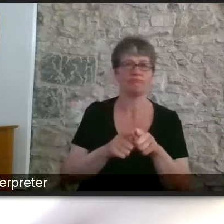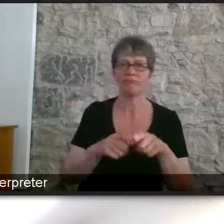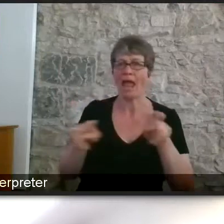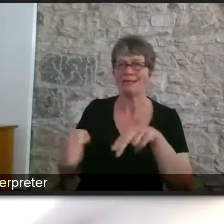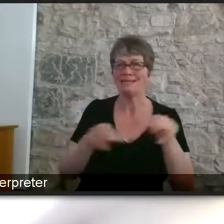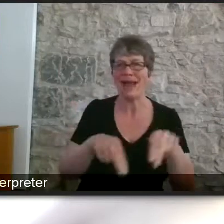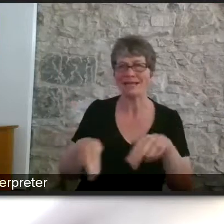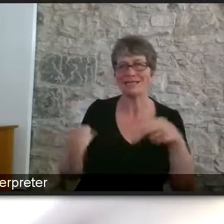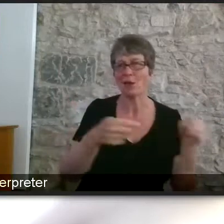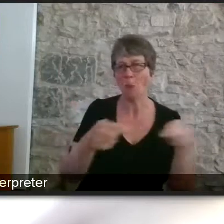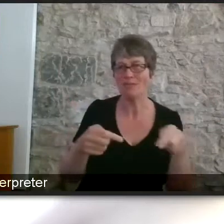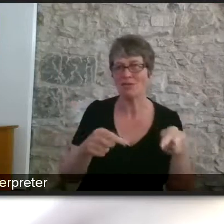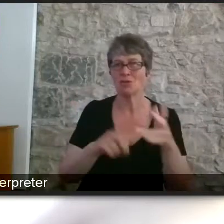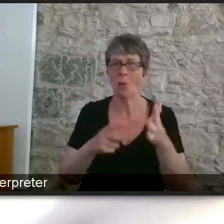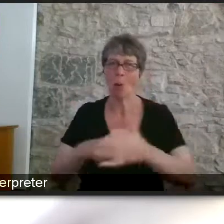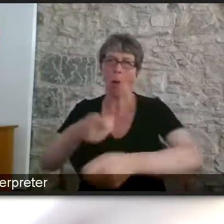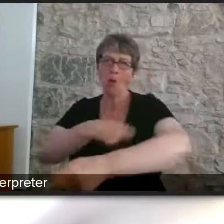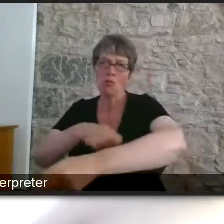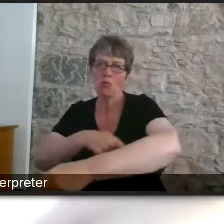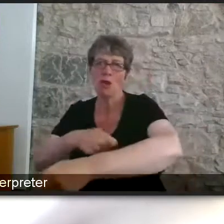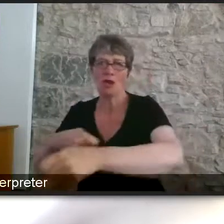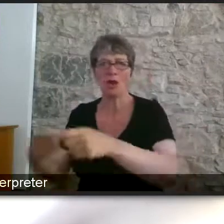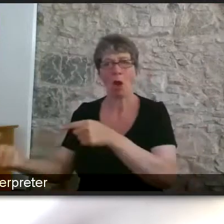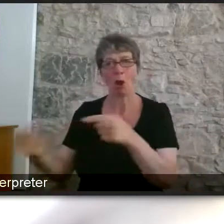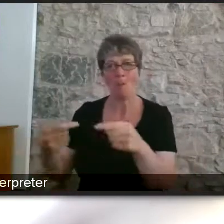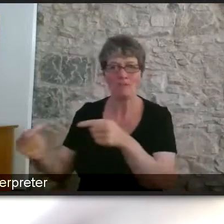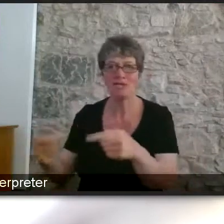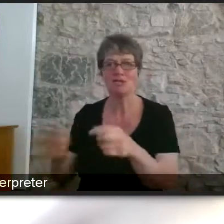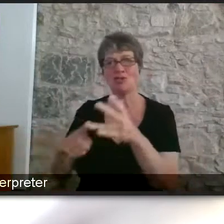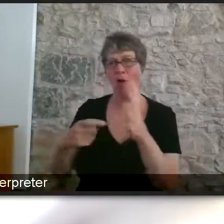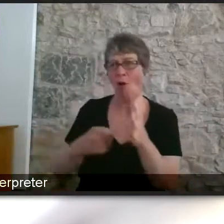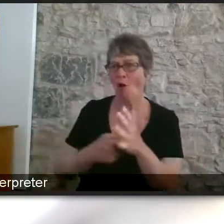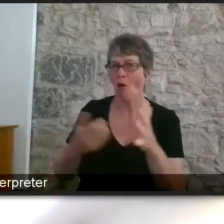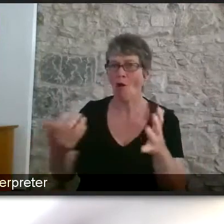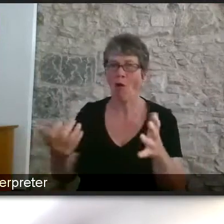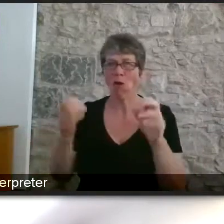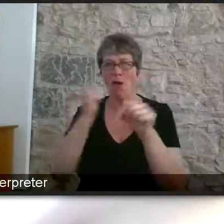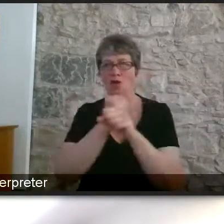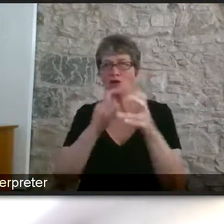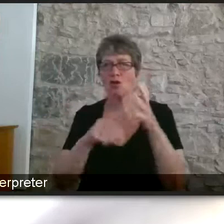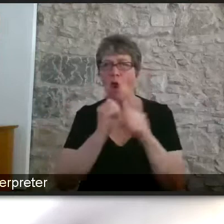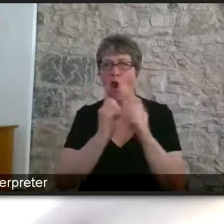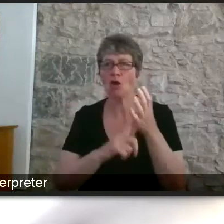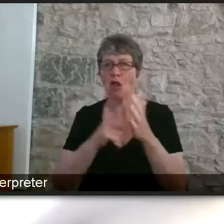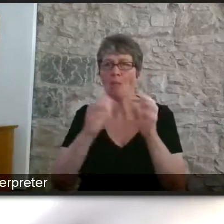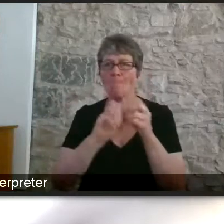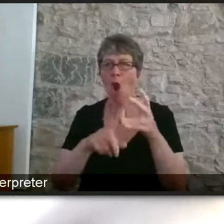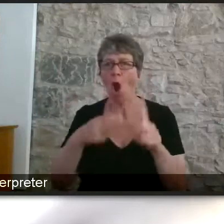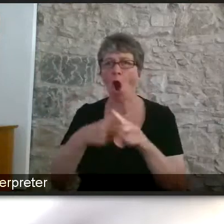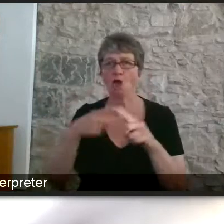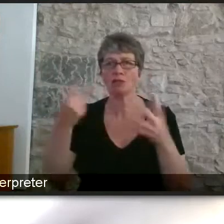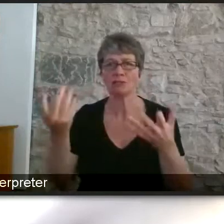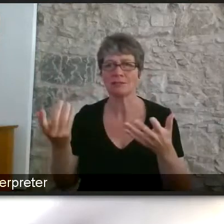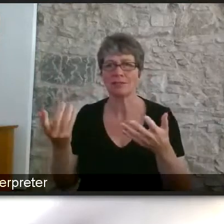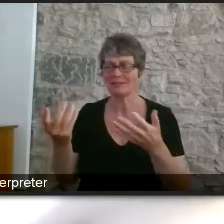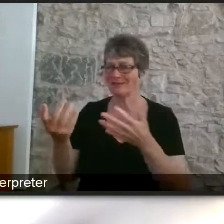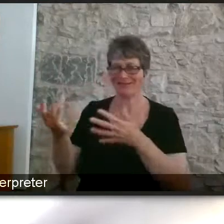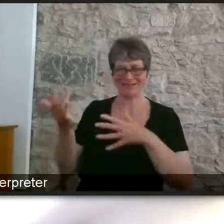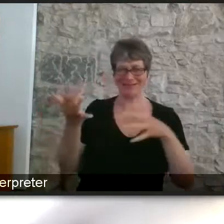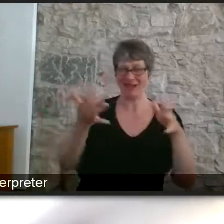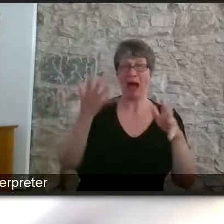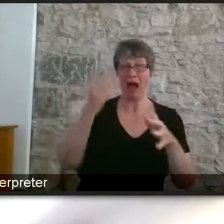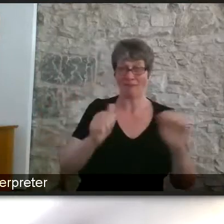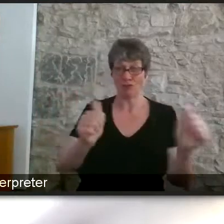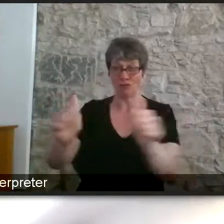that it's actually Naomi will probably answer this better is I don't see that translating into employment because the disability employment